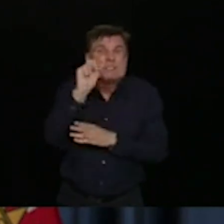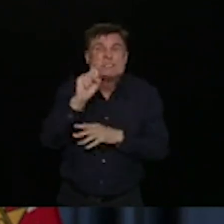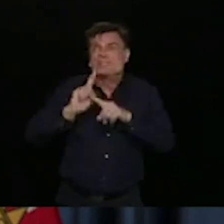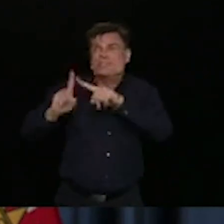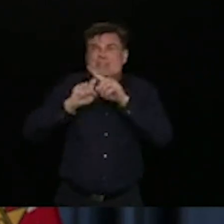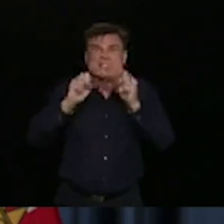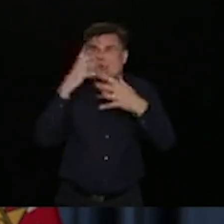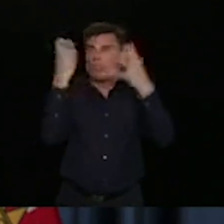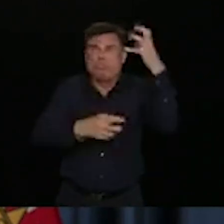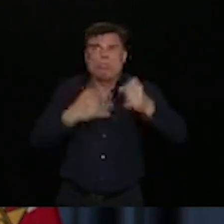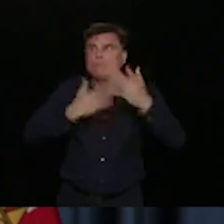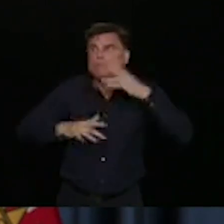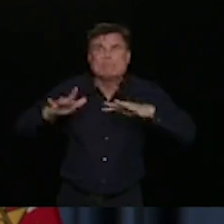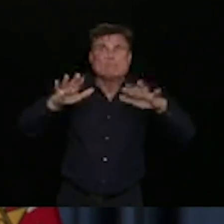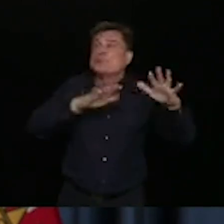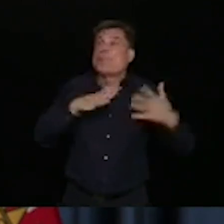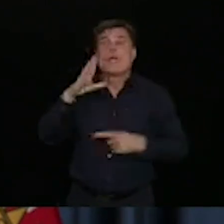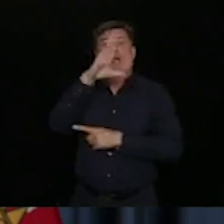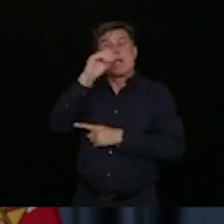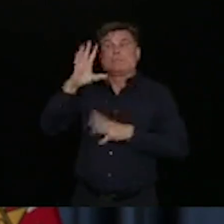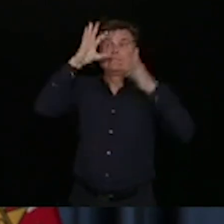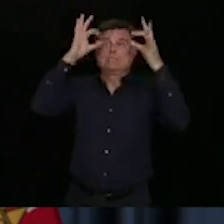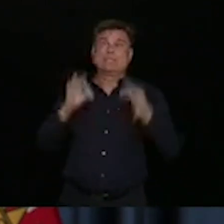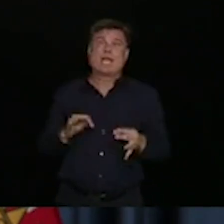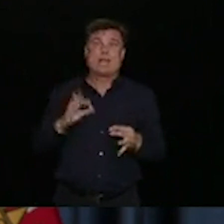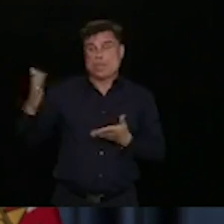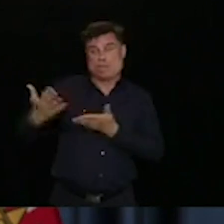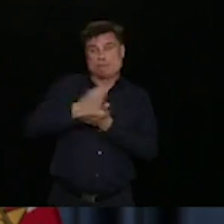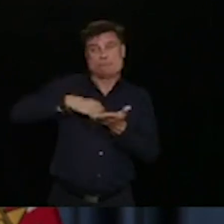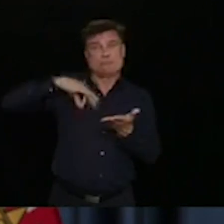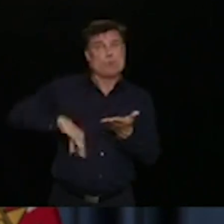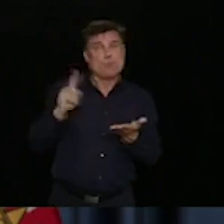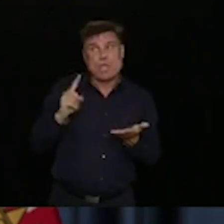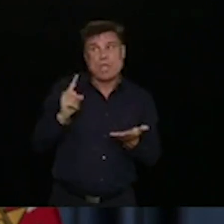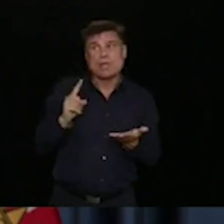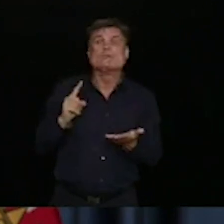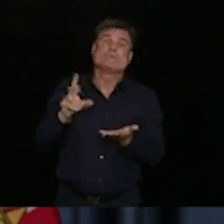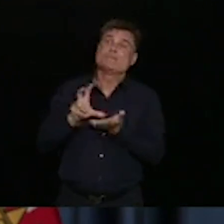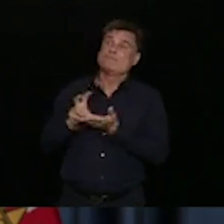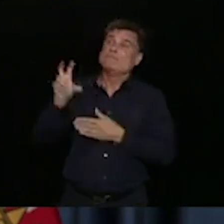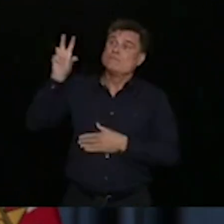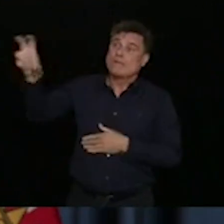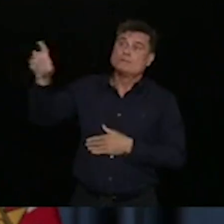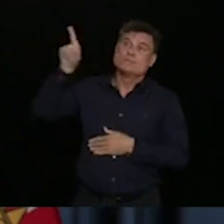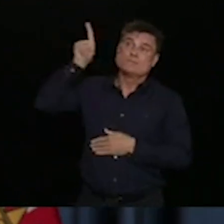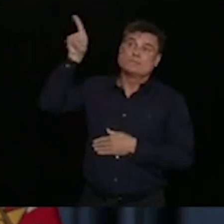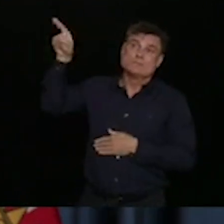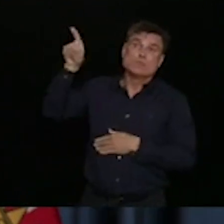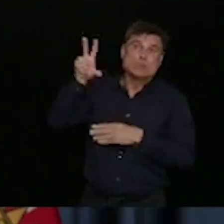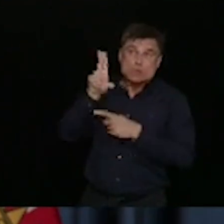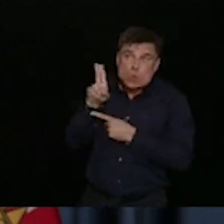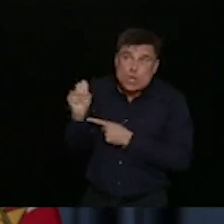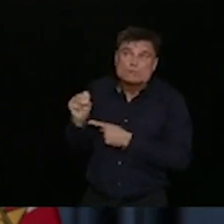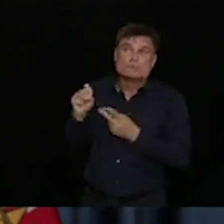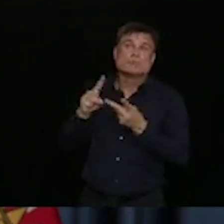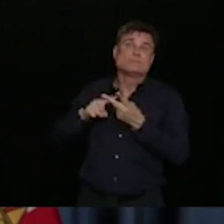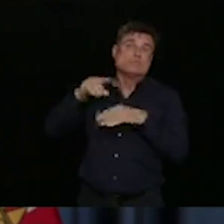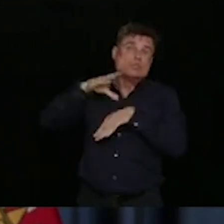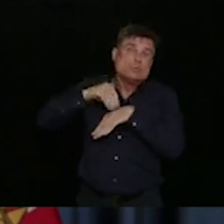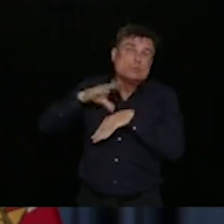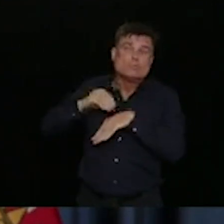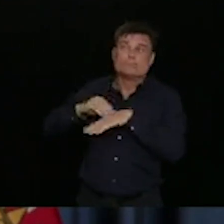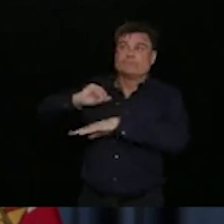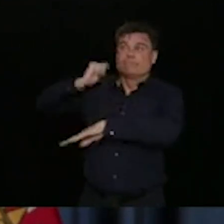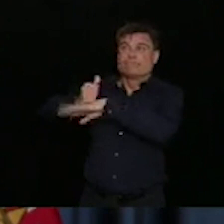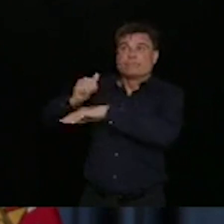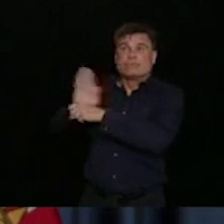interest of their shareholders. I respect that. And they have made significant investments in the United States, in Sweden, and in other parts